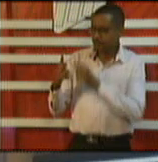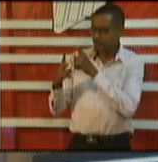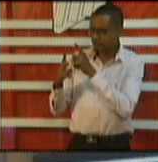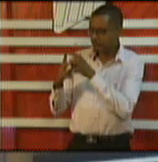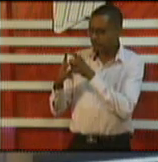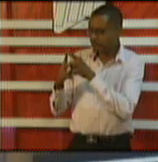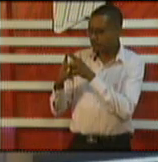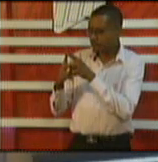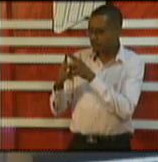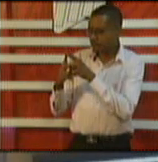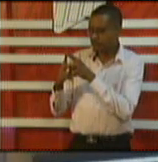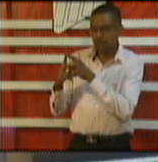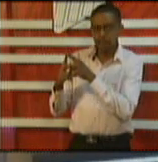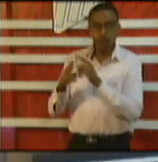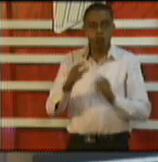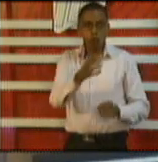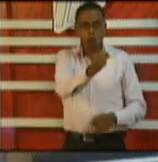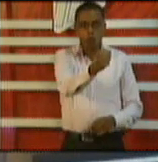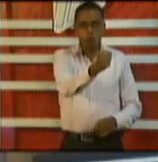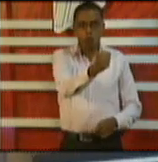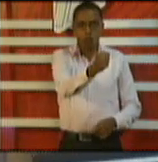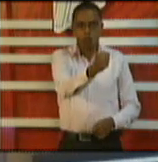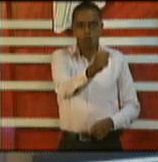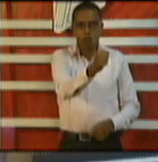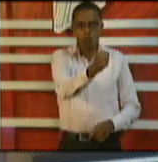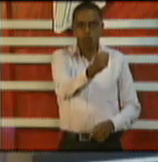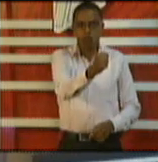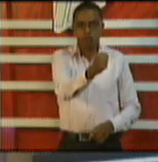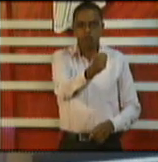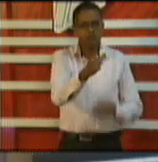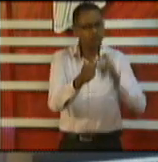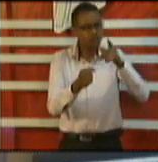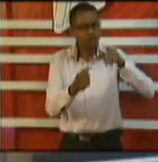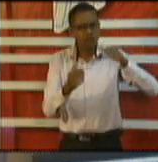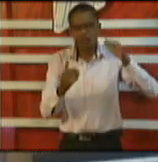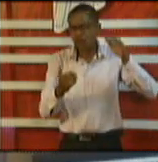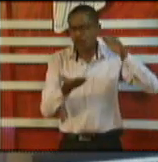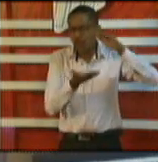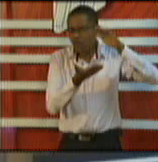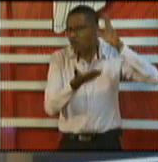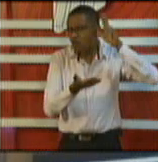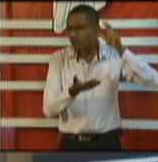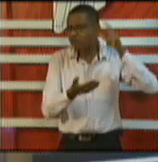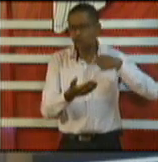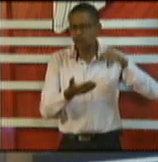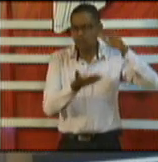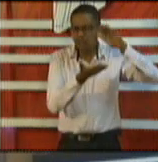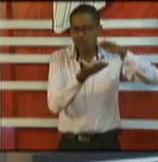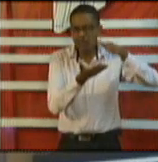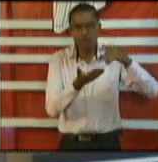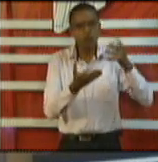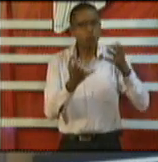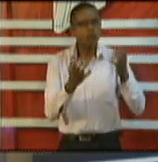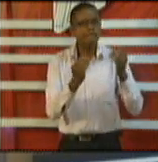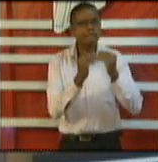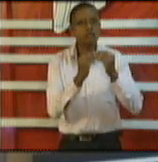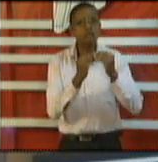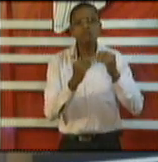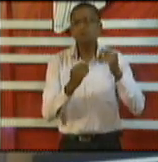Security okay hold on hold on you're a bit low we'd like to get some more volume not here and you clearly